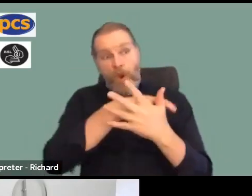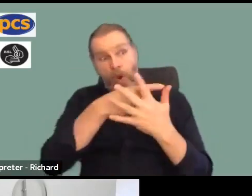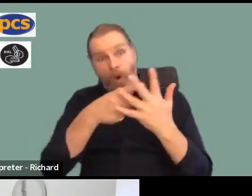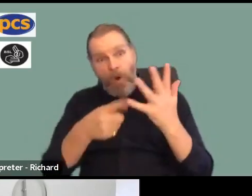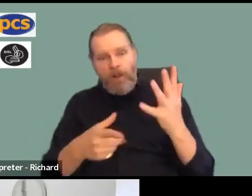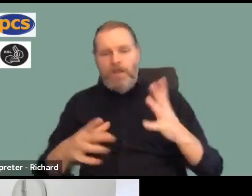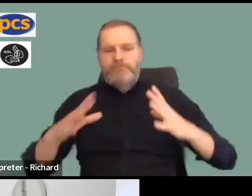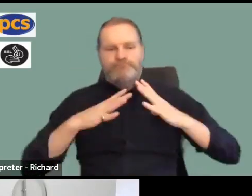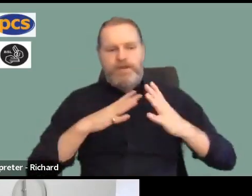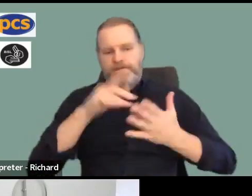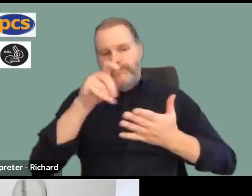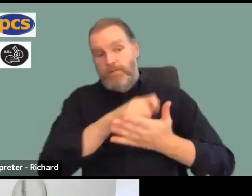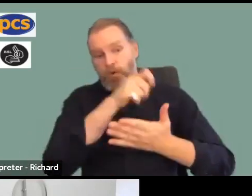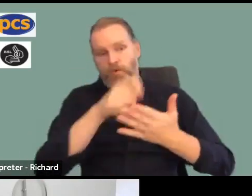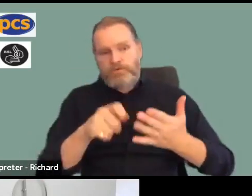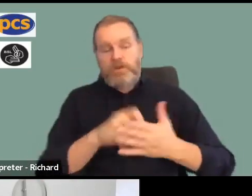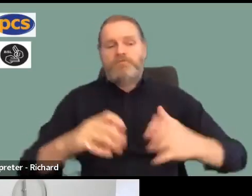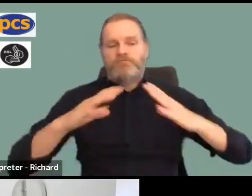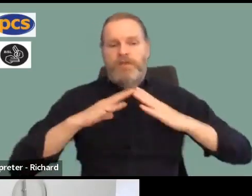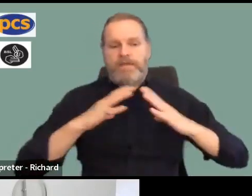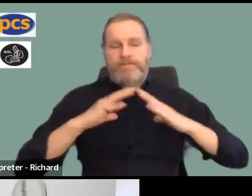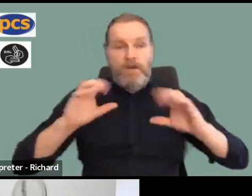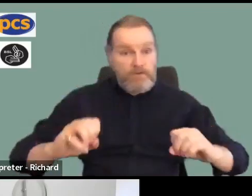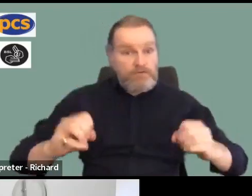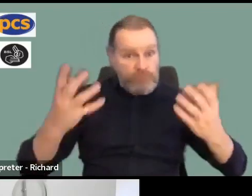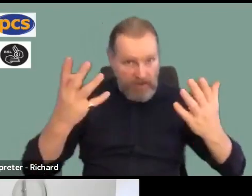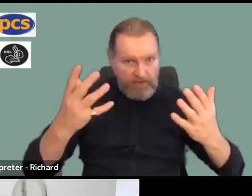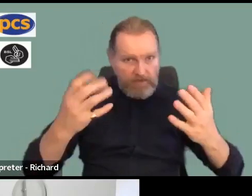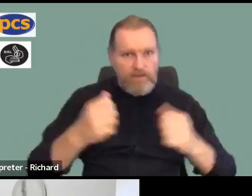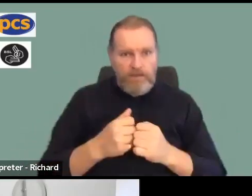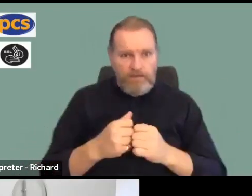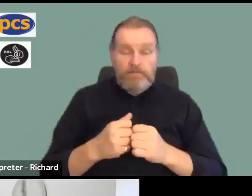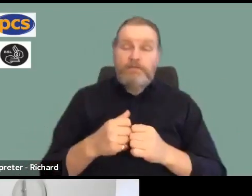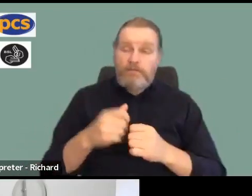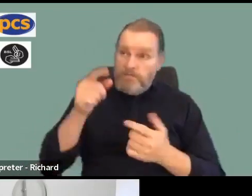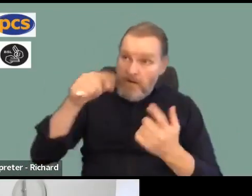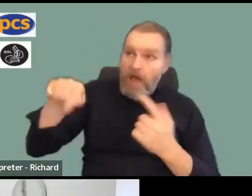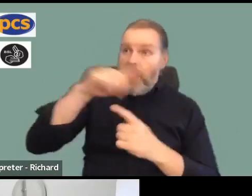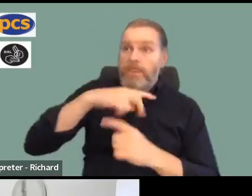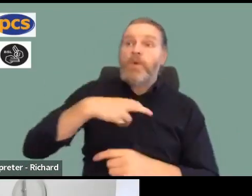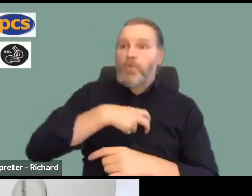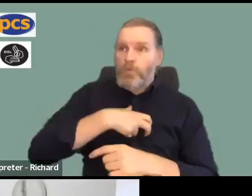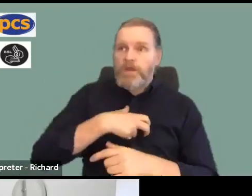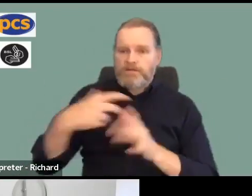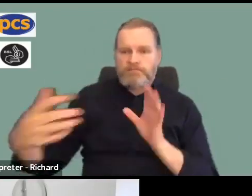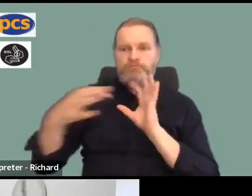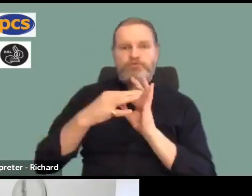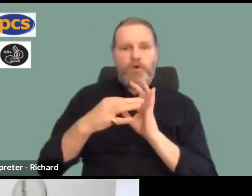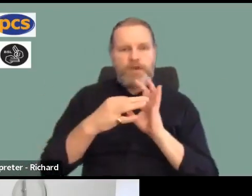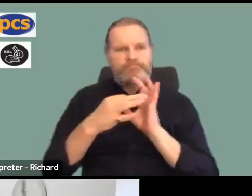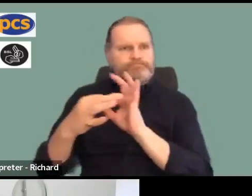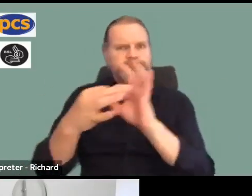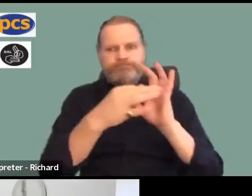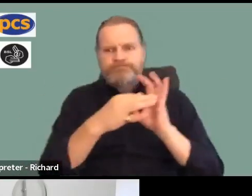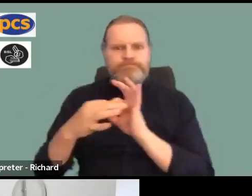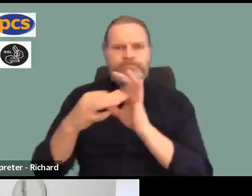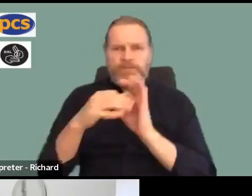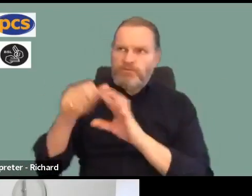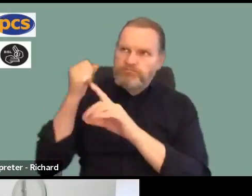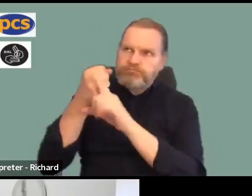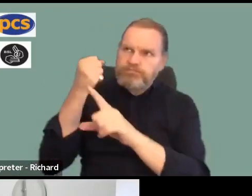And most of our public sector, and colleagues are lining up alongside us to join that in the autumn itself.